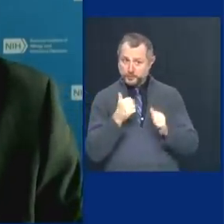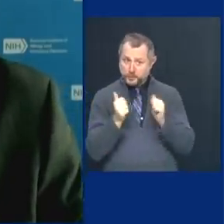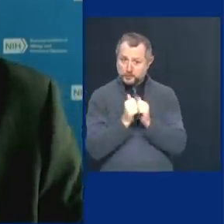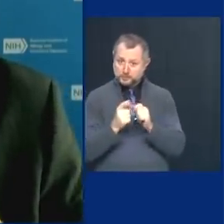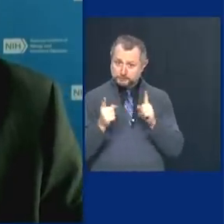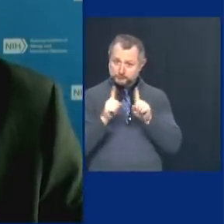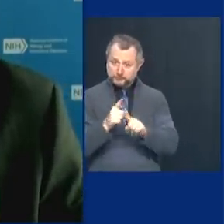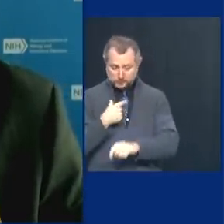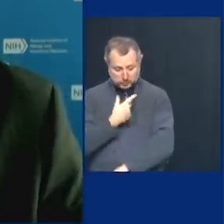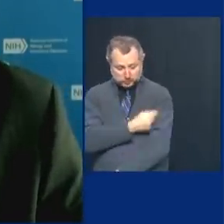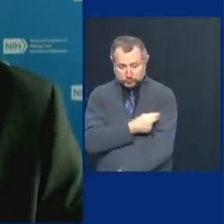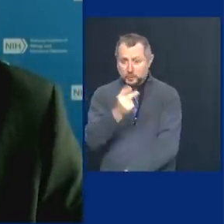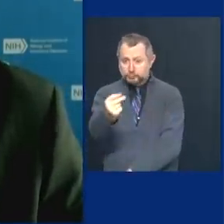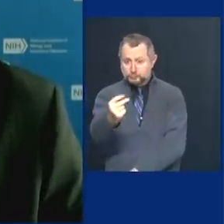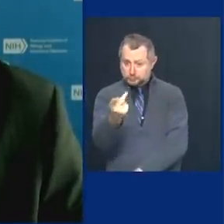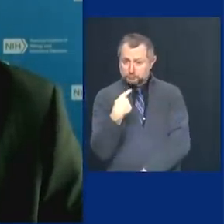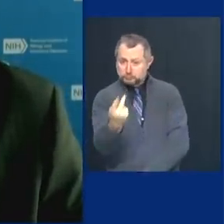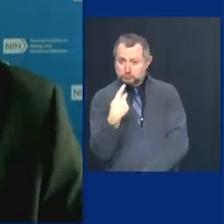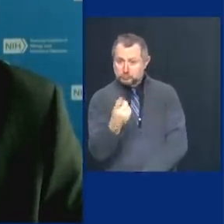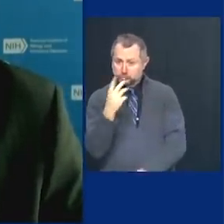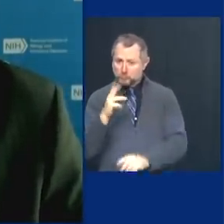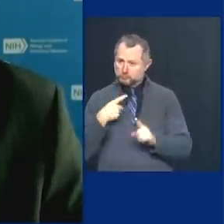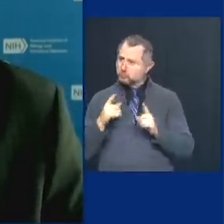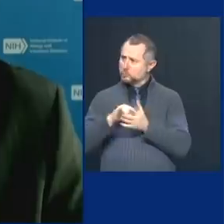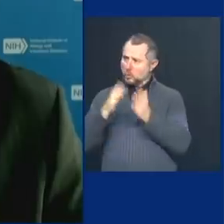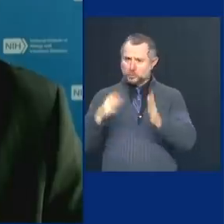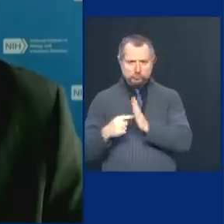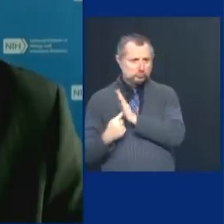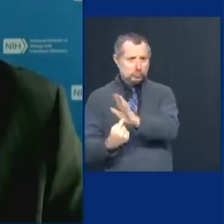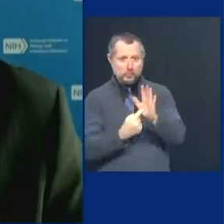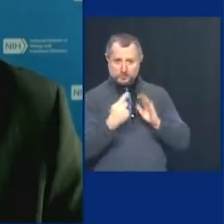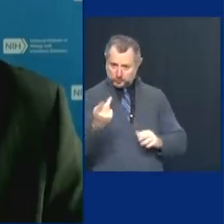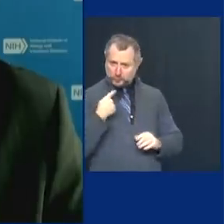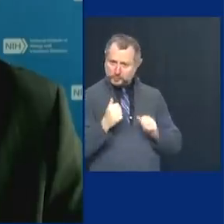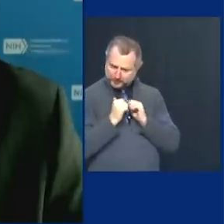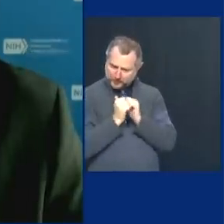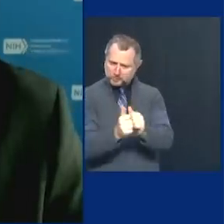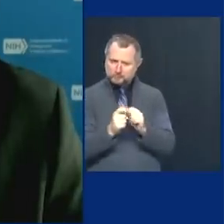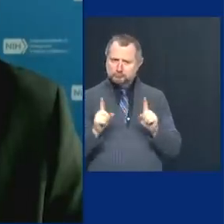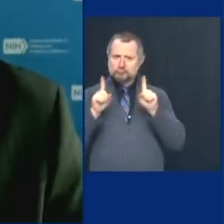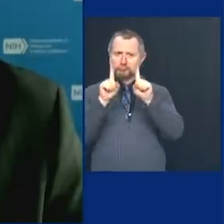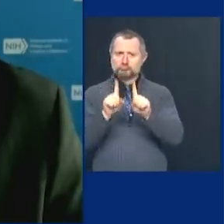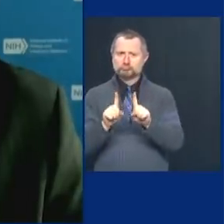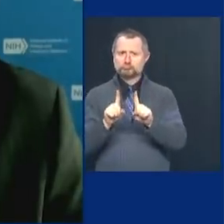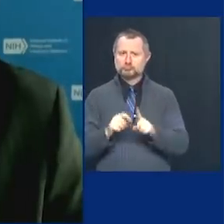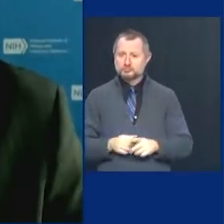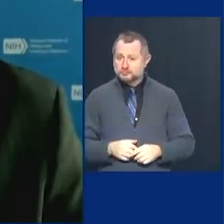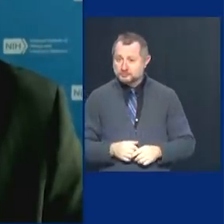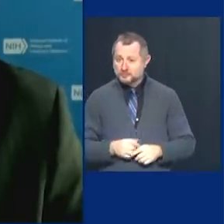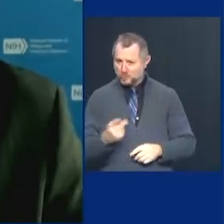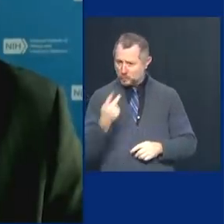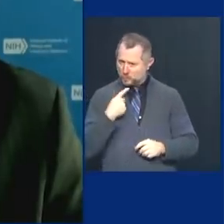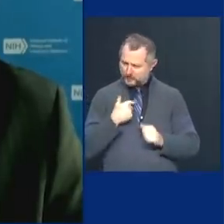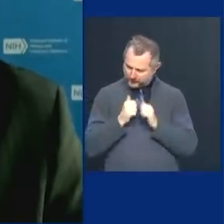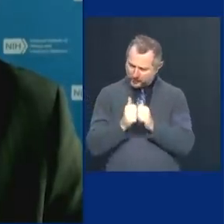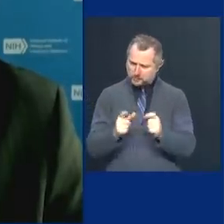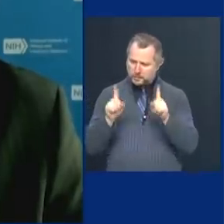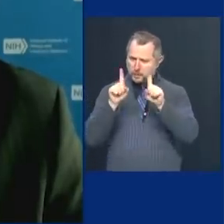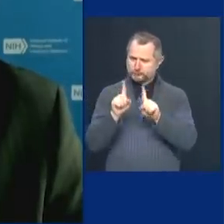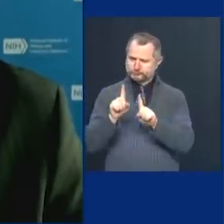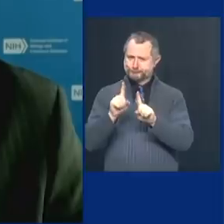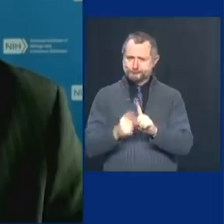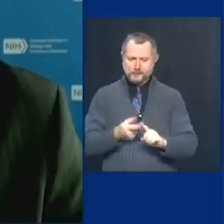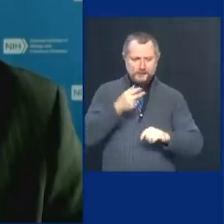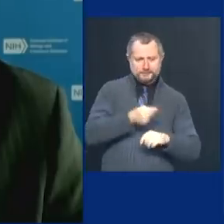telling New Yorkers it's safe to take the vaccine to, uh, to, you know, put us together. We're like the modern